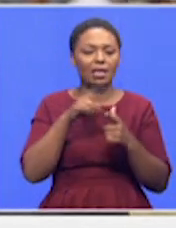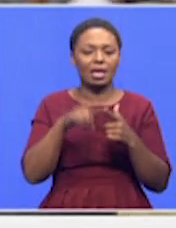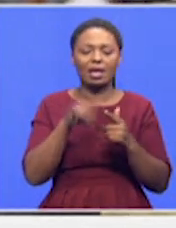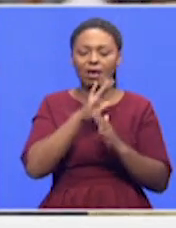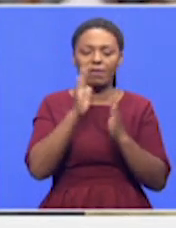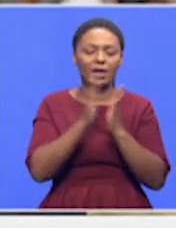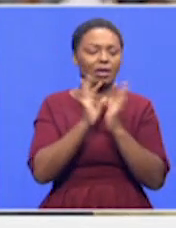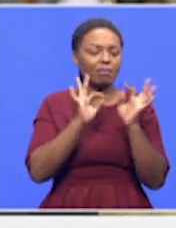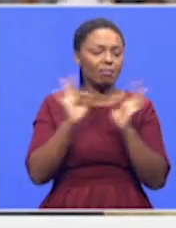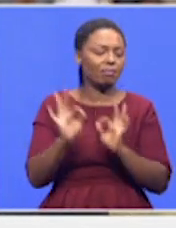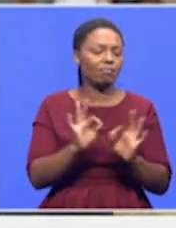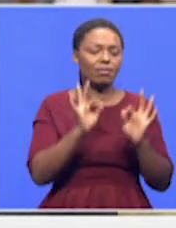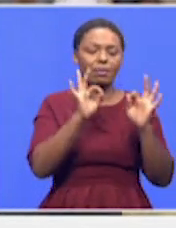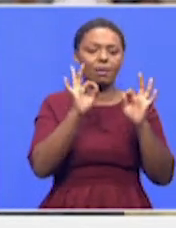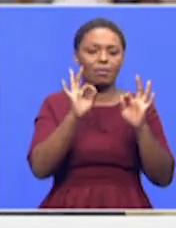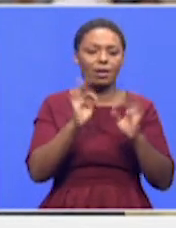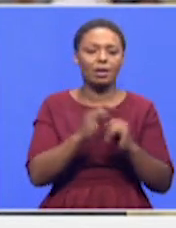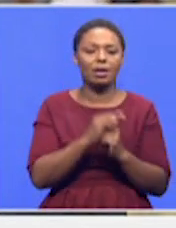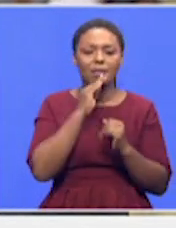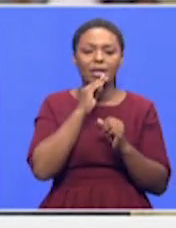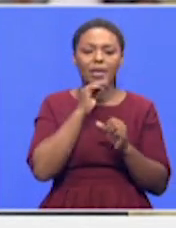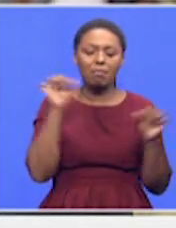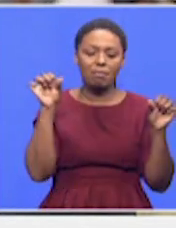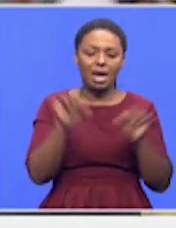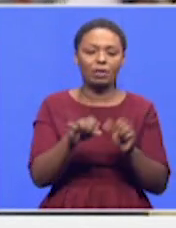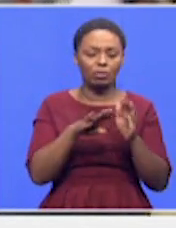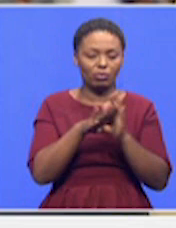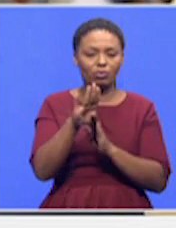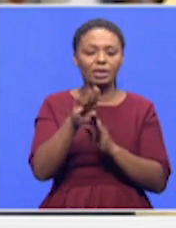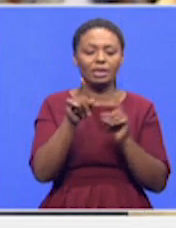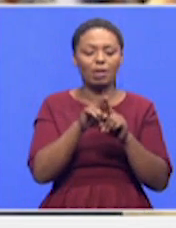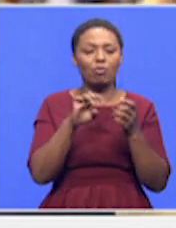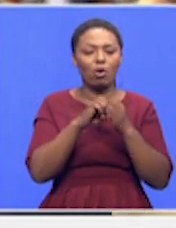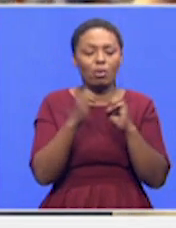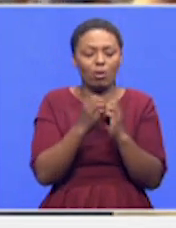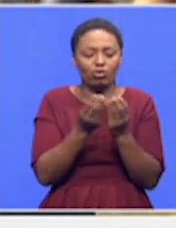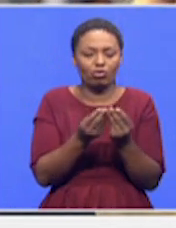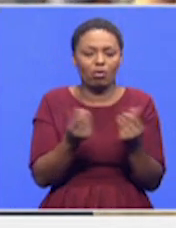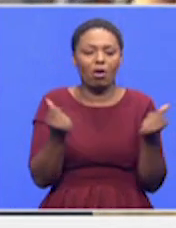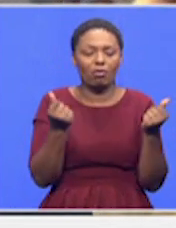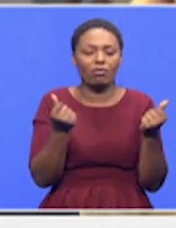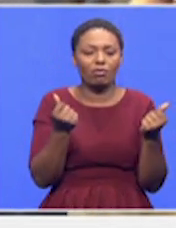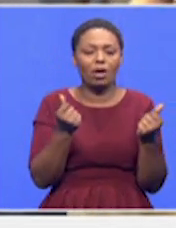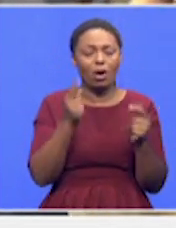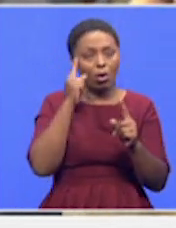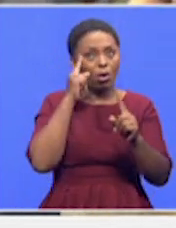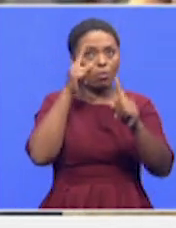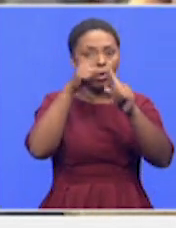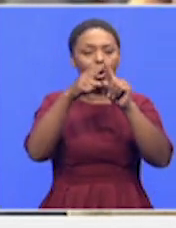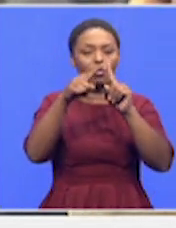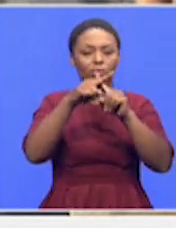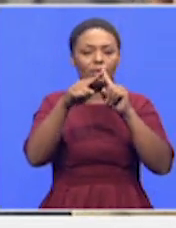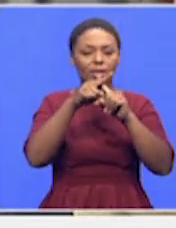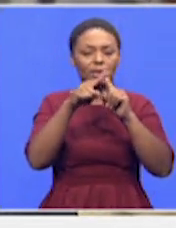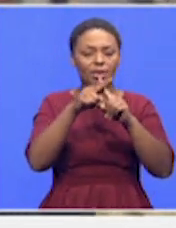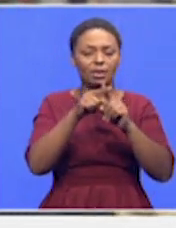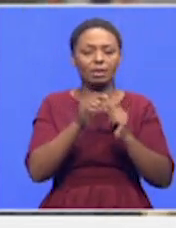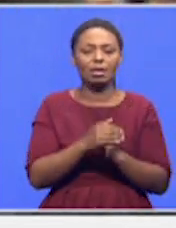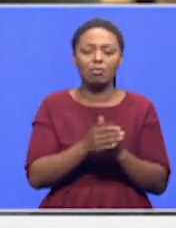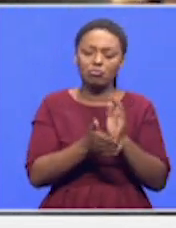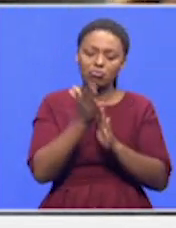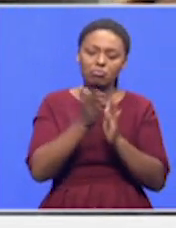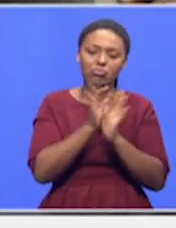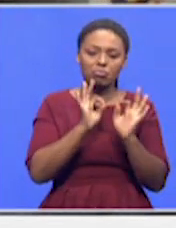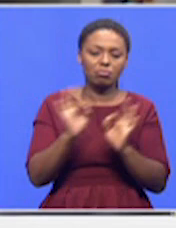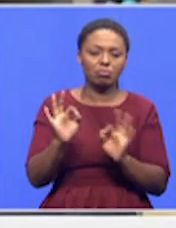back, in fact, the Kimmel's back, in terms of our challenges. And we are optimistic that we're on the right track. Thank you very much,